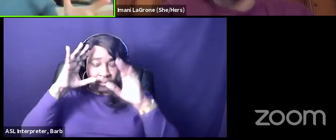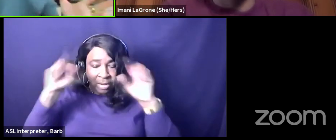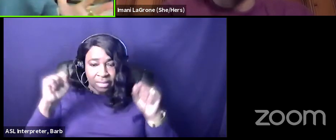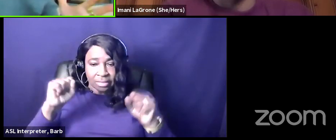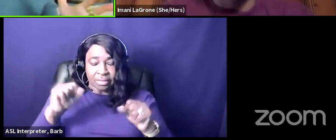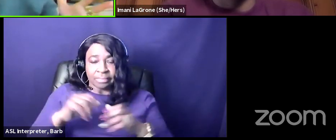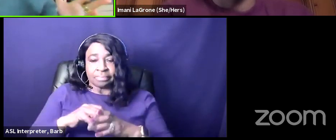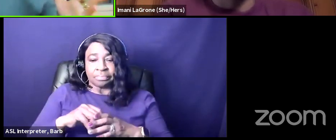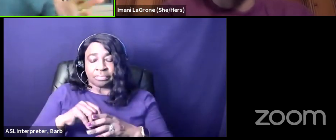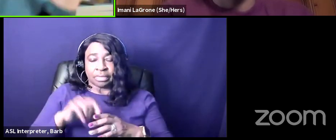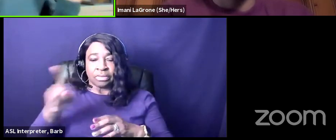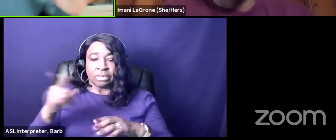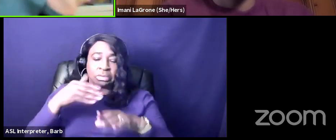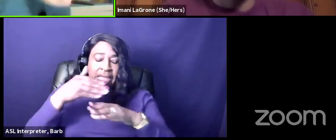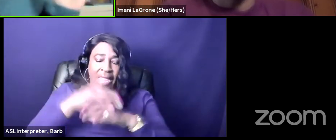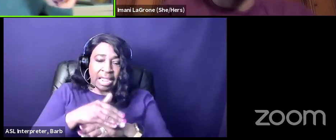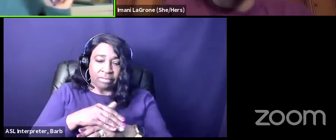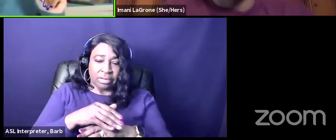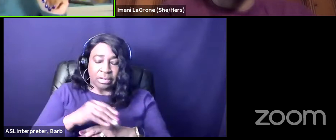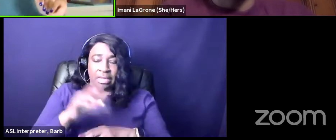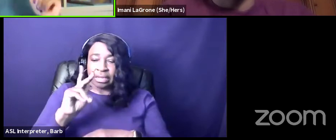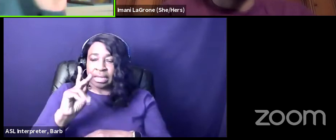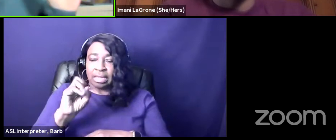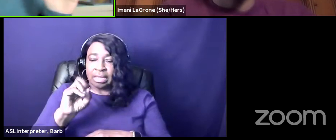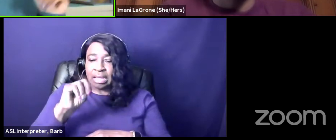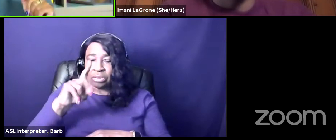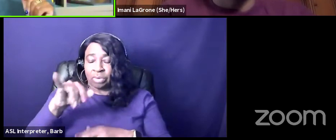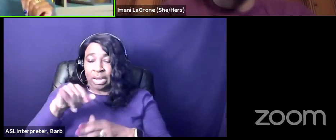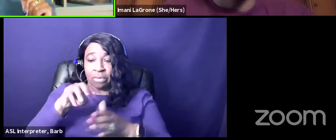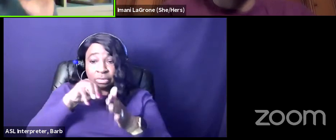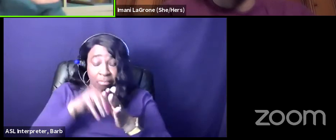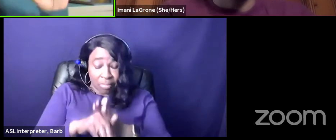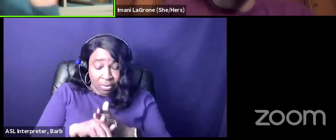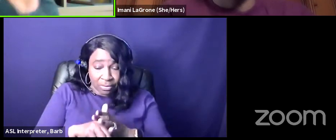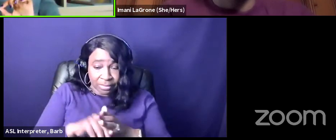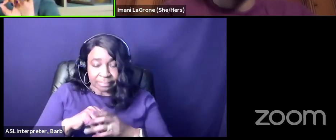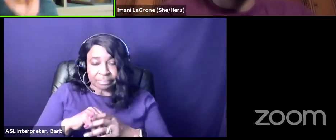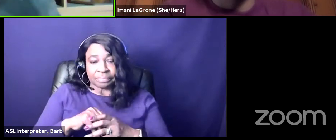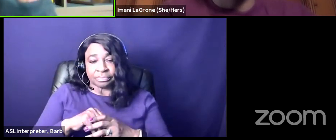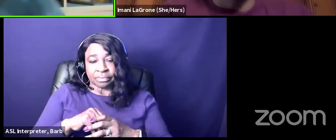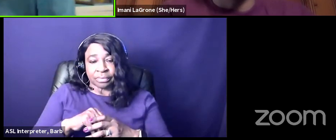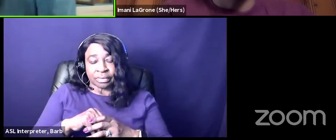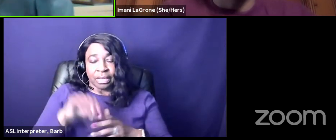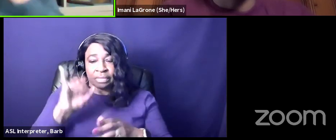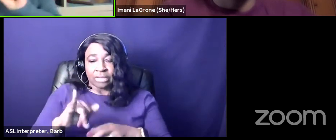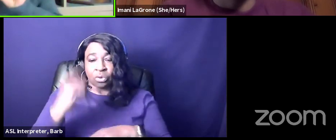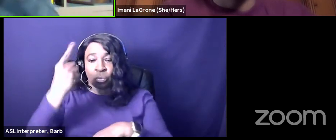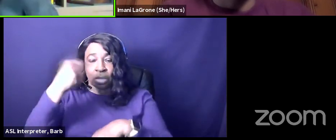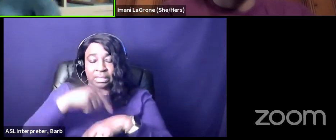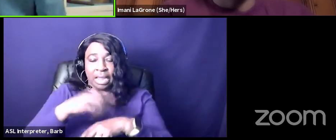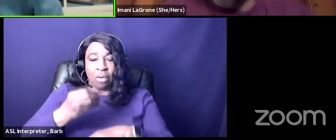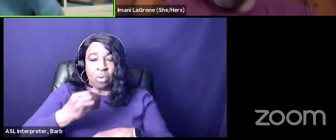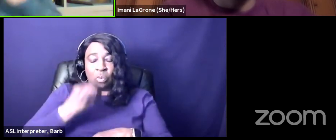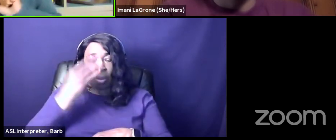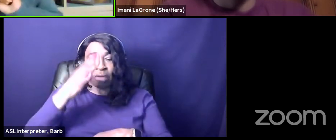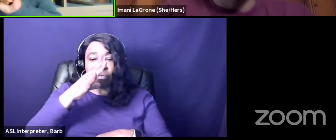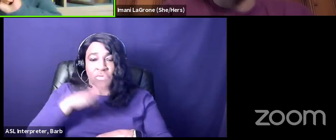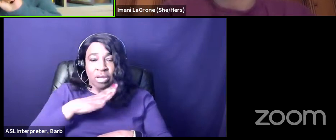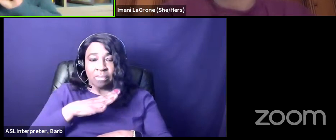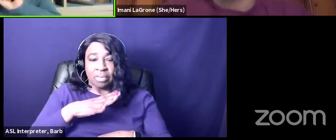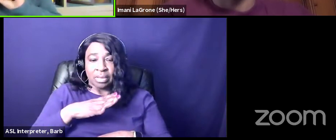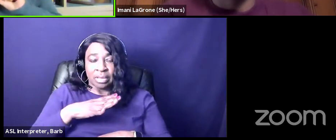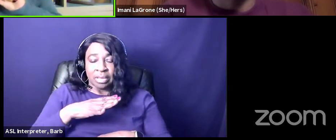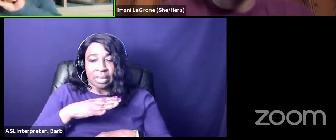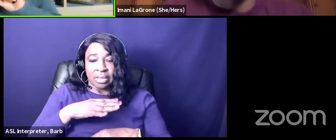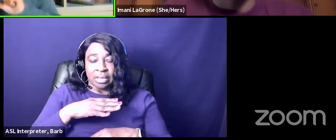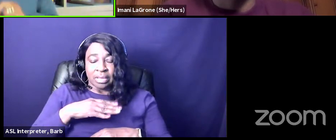he zooms into office everyone's voted for lbj fine that's the one time that white women's ever so slightly vote for